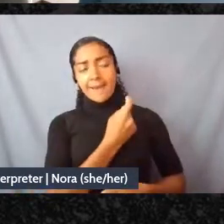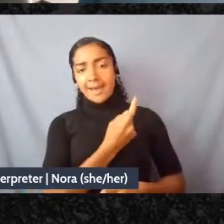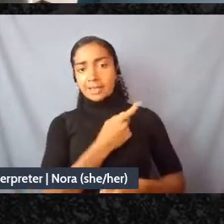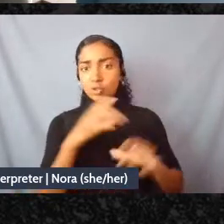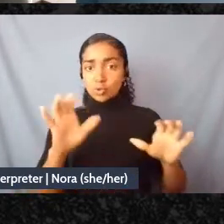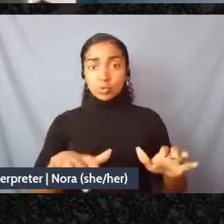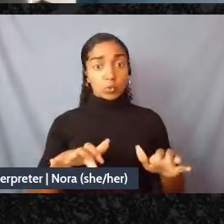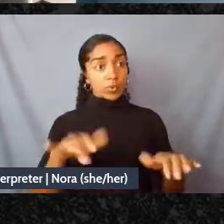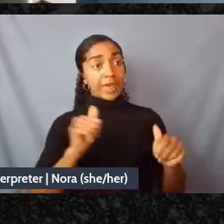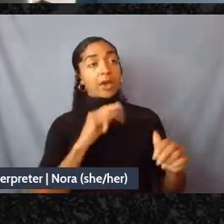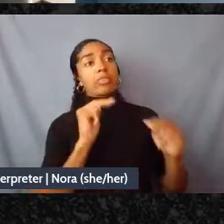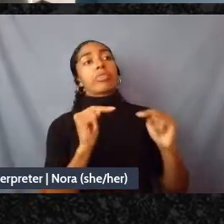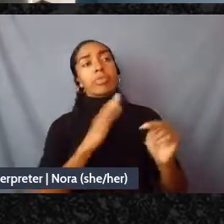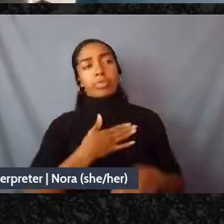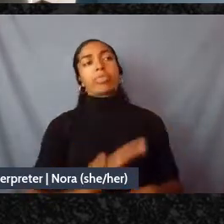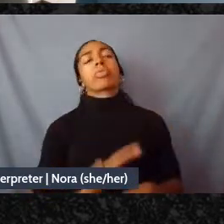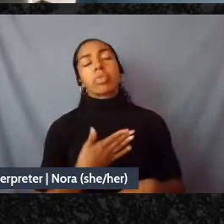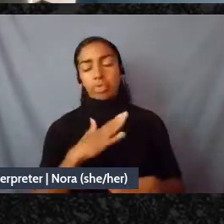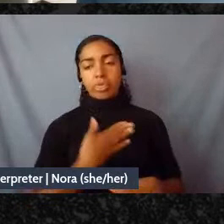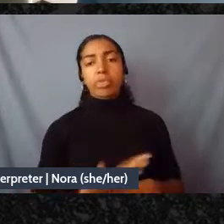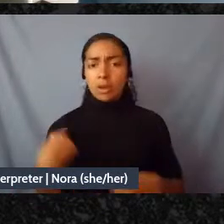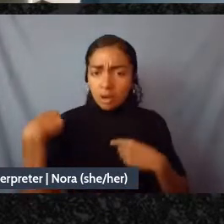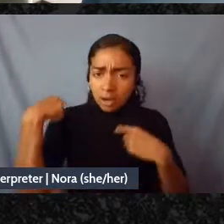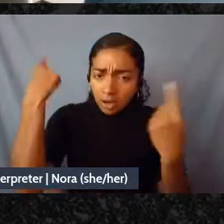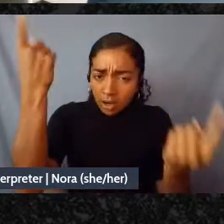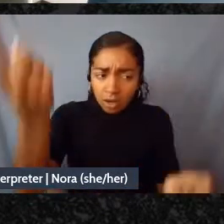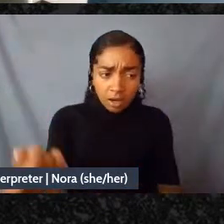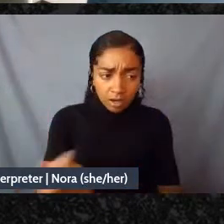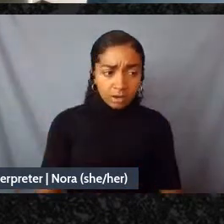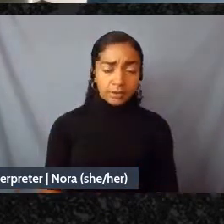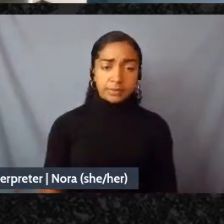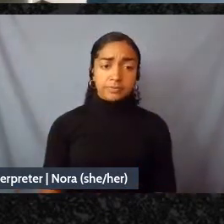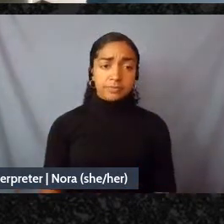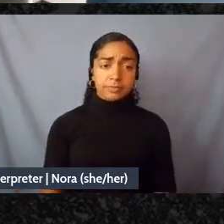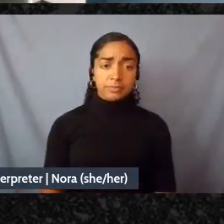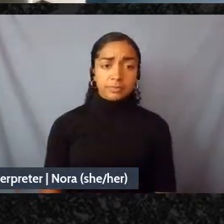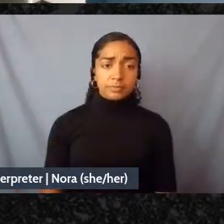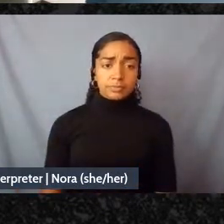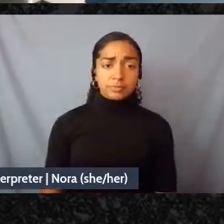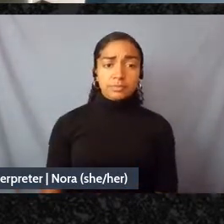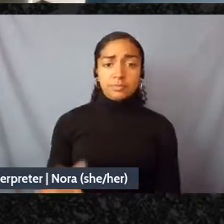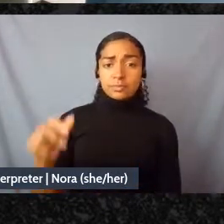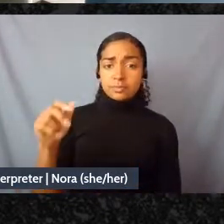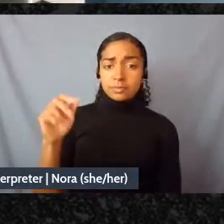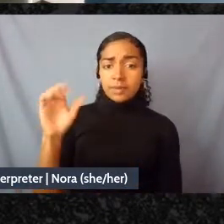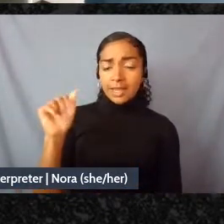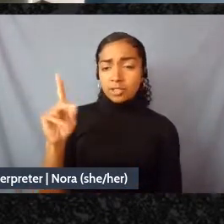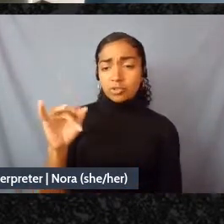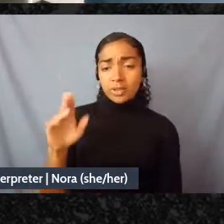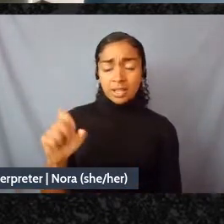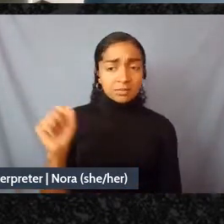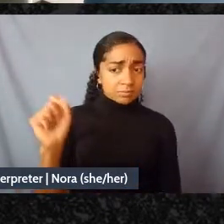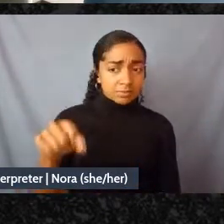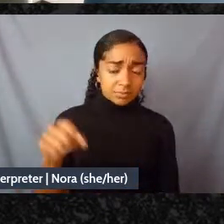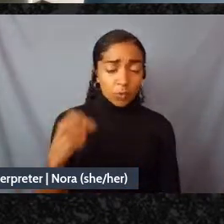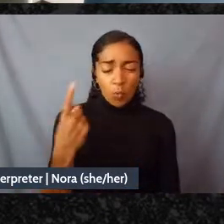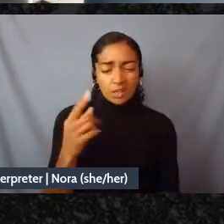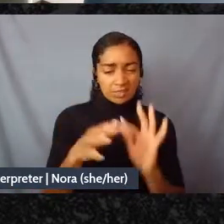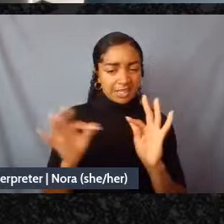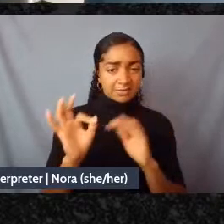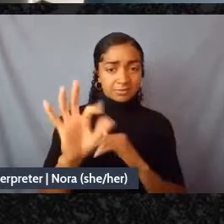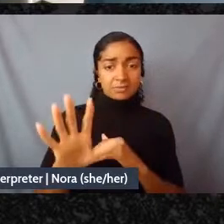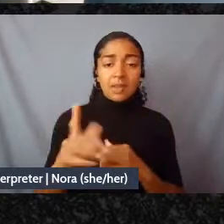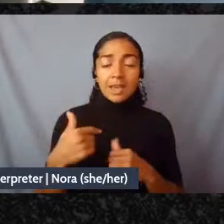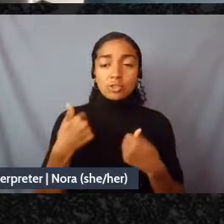one here yeah just one sentence on that is I keep trying to engage because people I'm like the radical